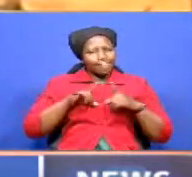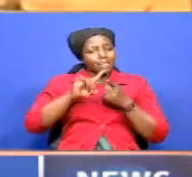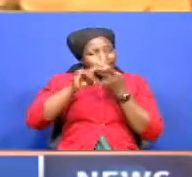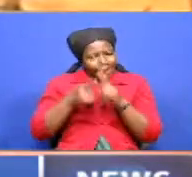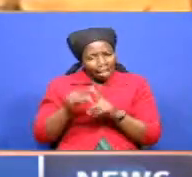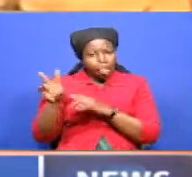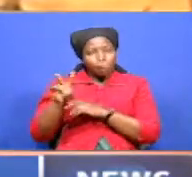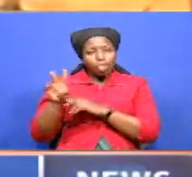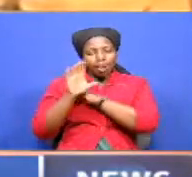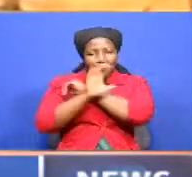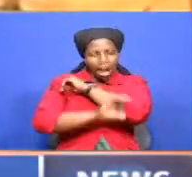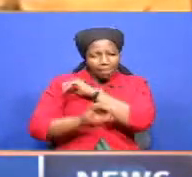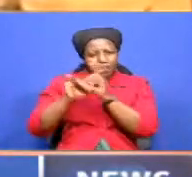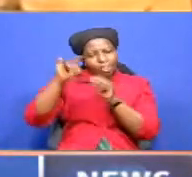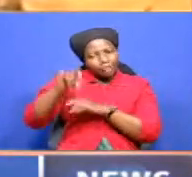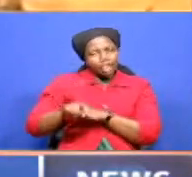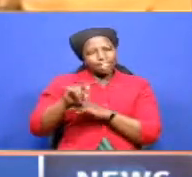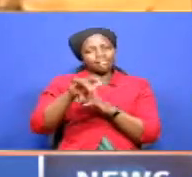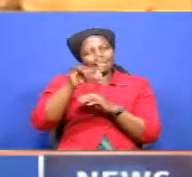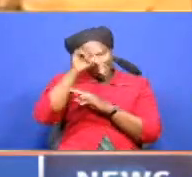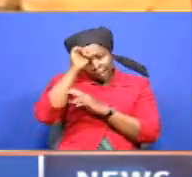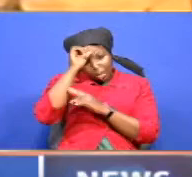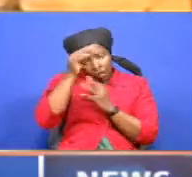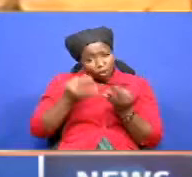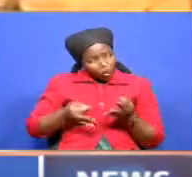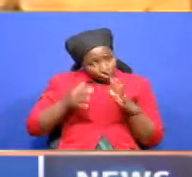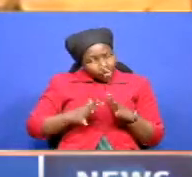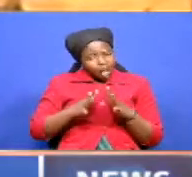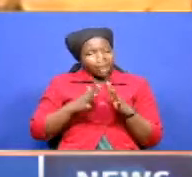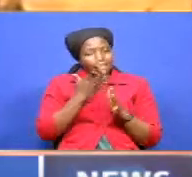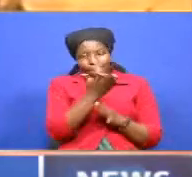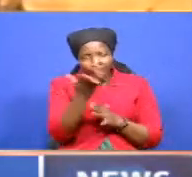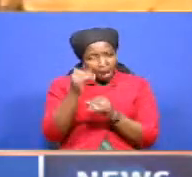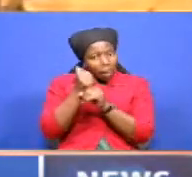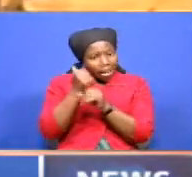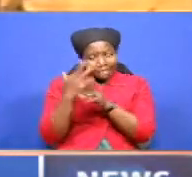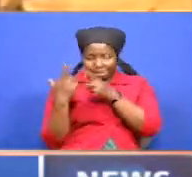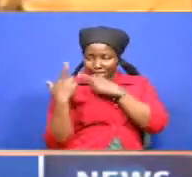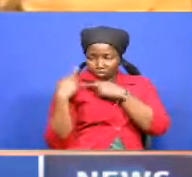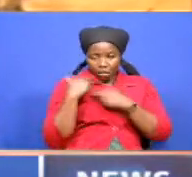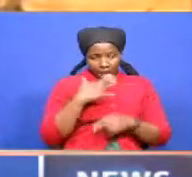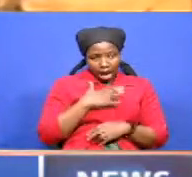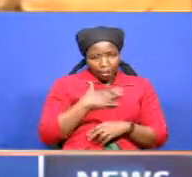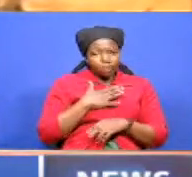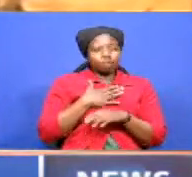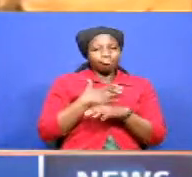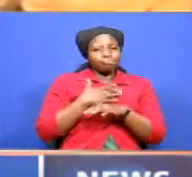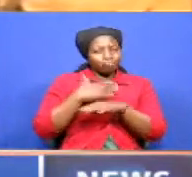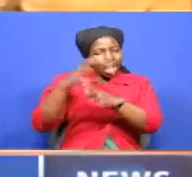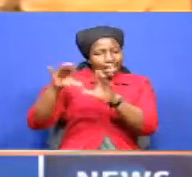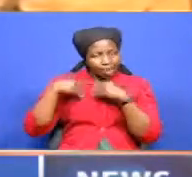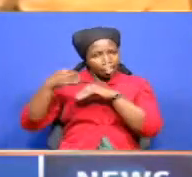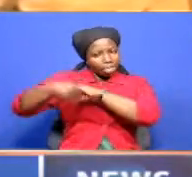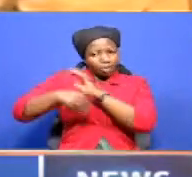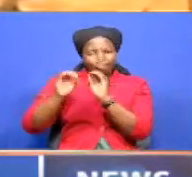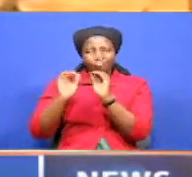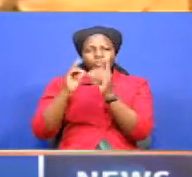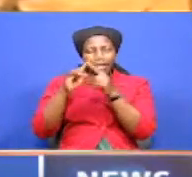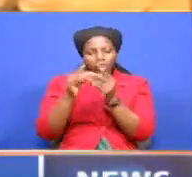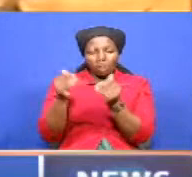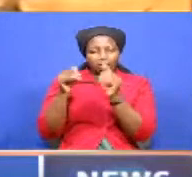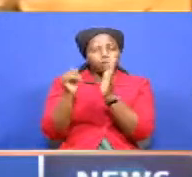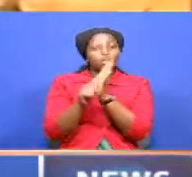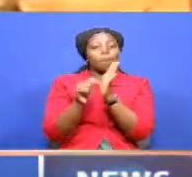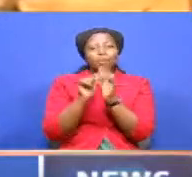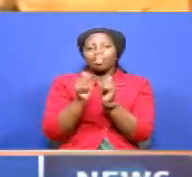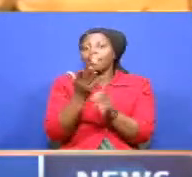countries, and lazima ask government officials on the ground. Jukumuletu siyo kukula mori, jukumuletu ni kuadress problems ambayo